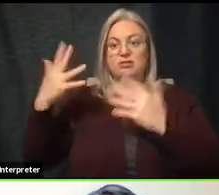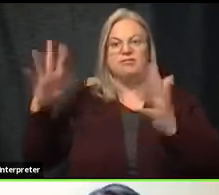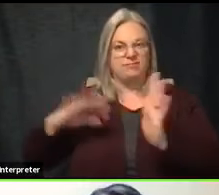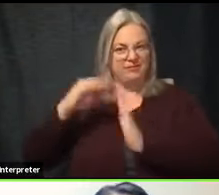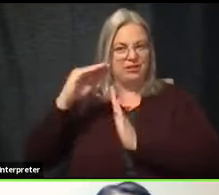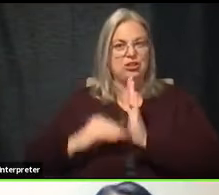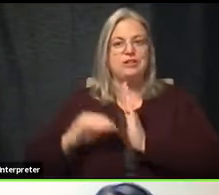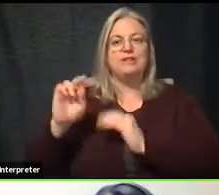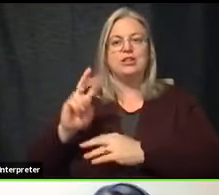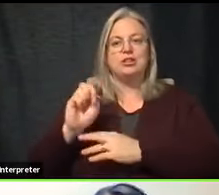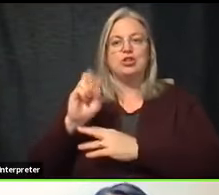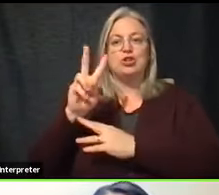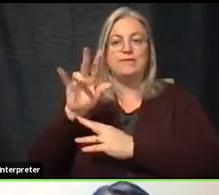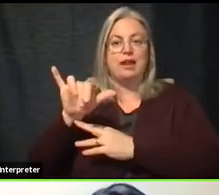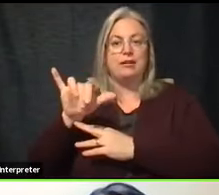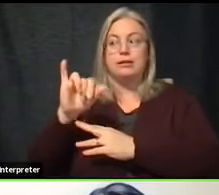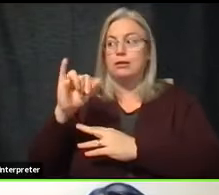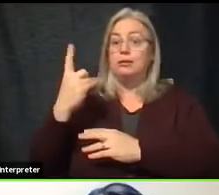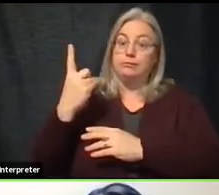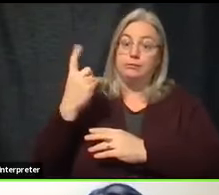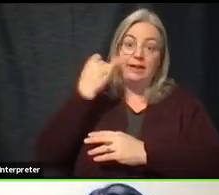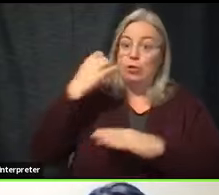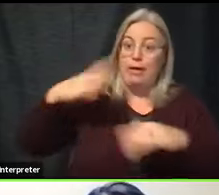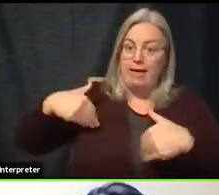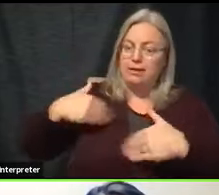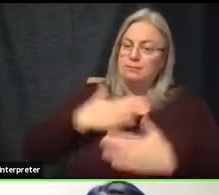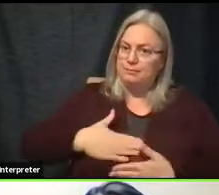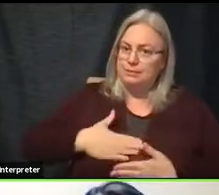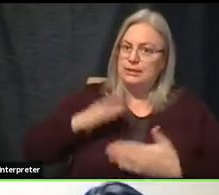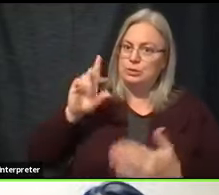survey, A, if you have not filled out our survey, please do that.